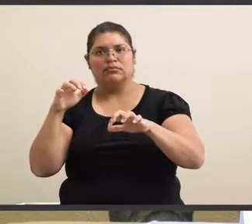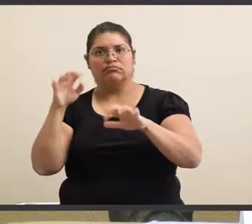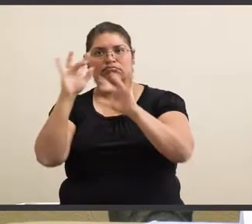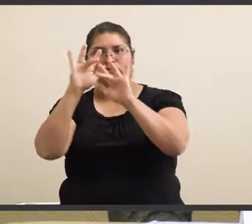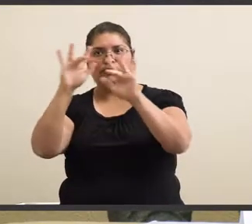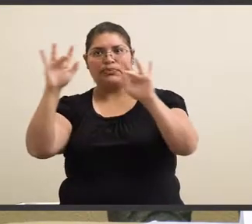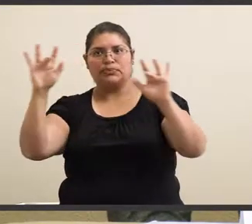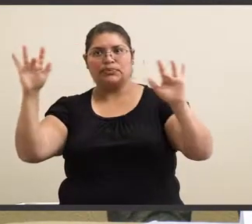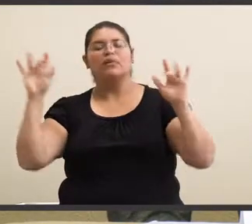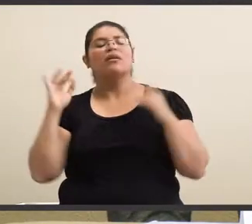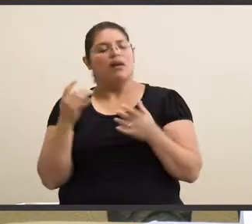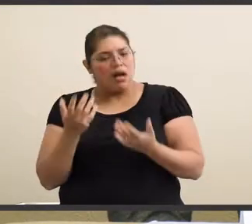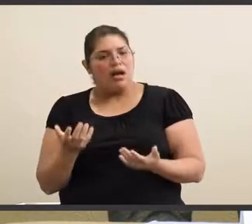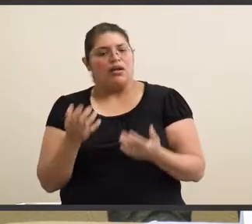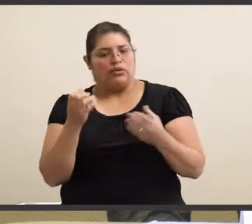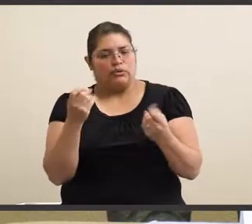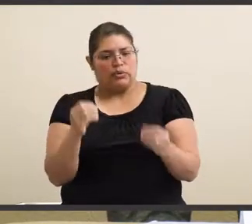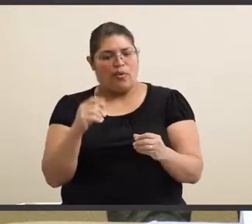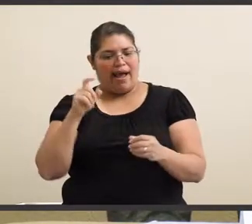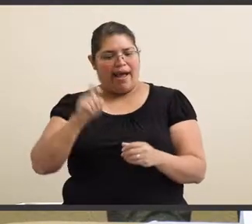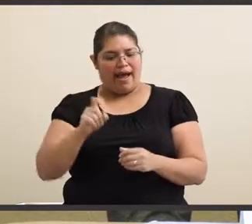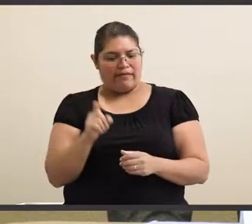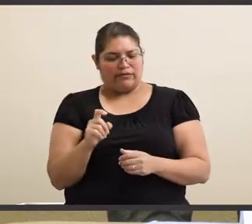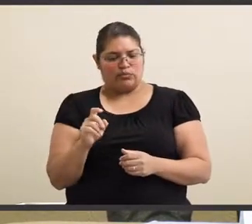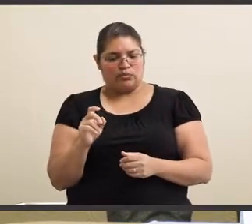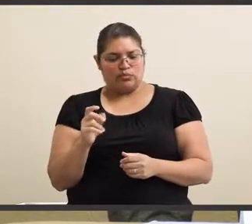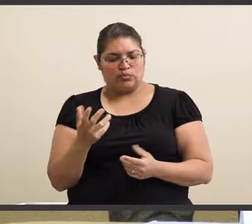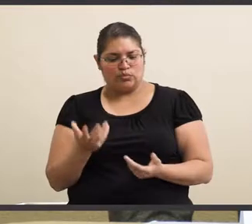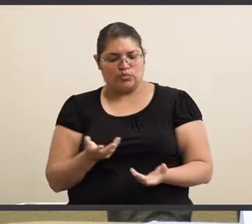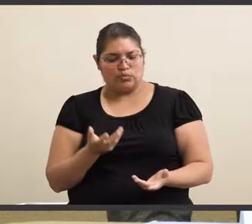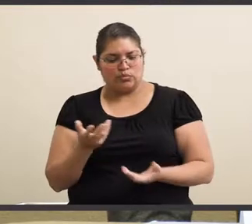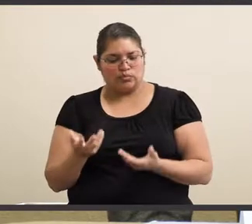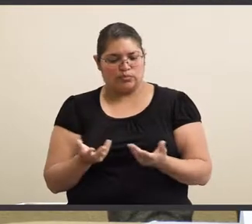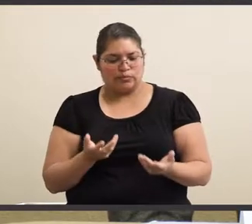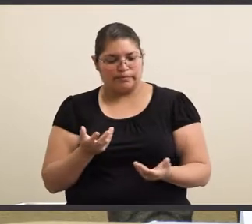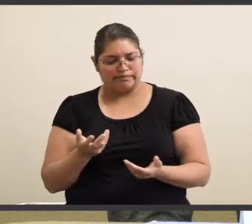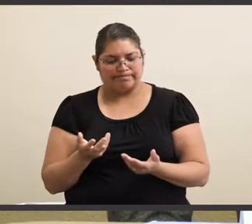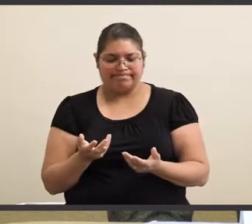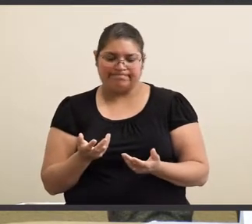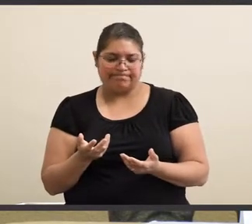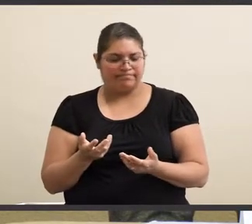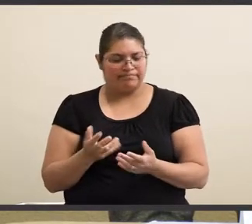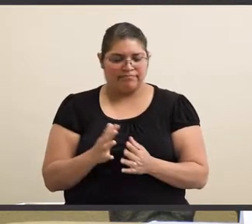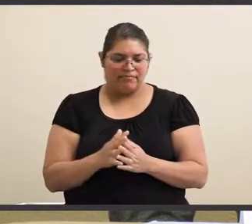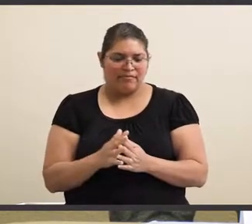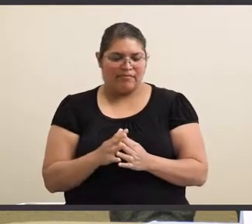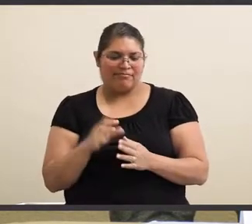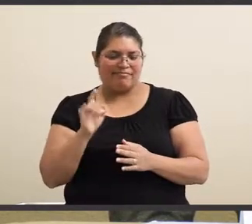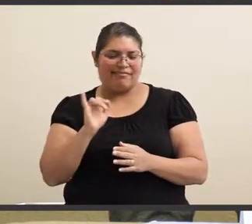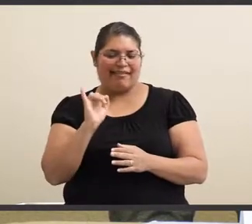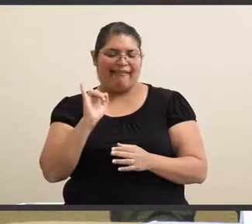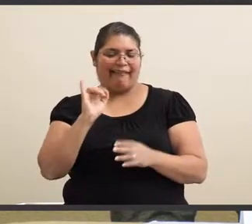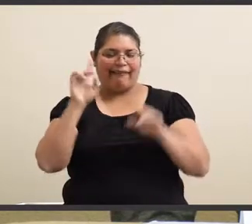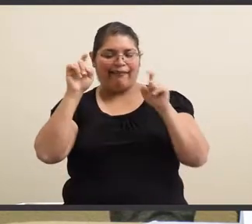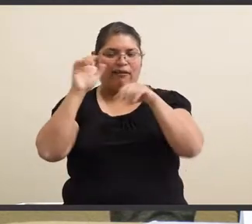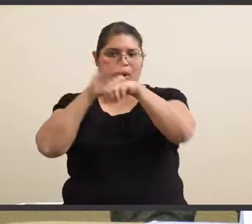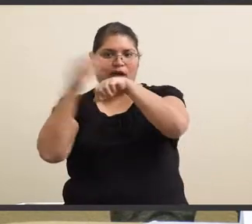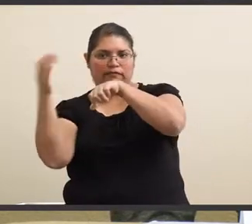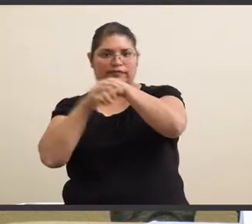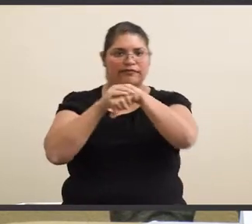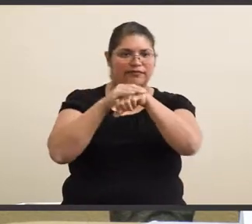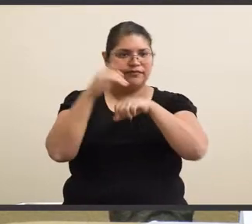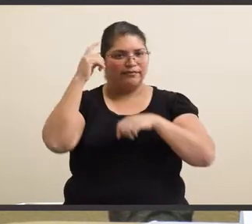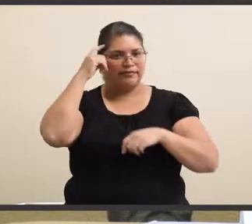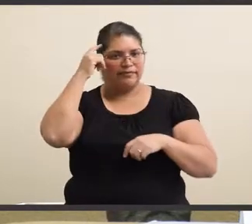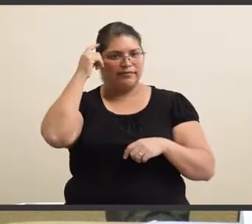I just had to kind of, it kind of, like, reset my brain for a couple minutes.